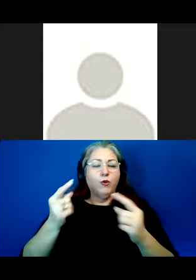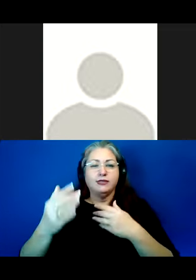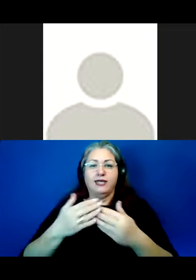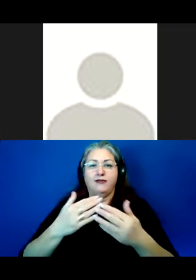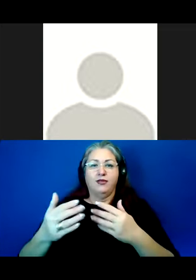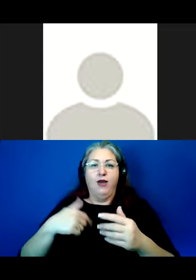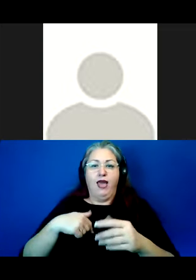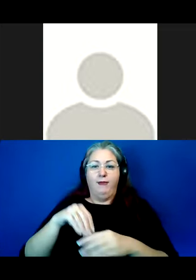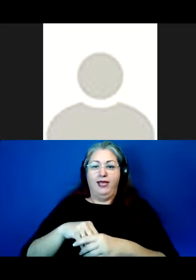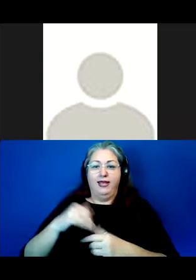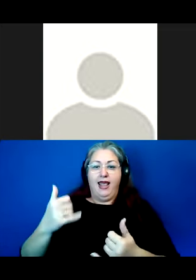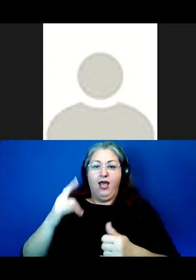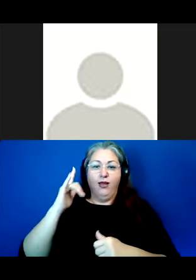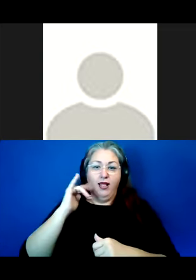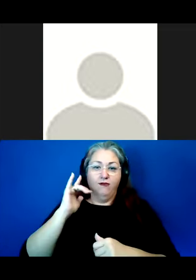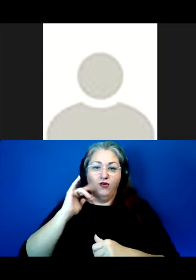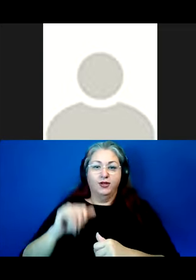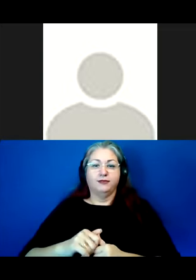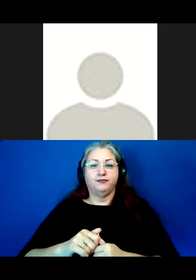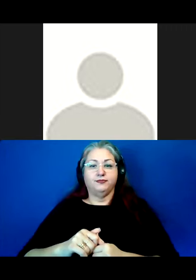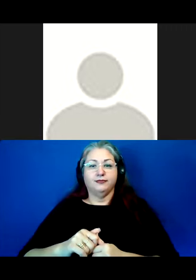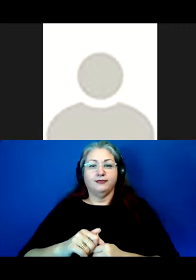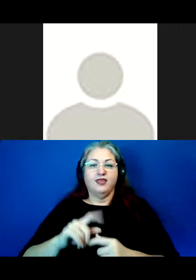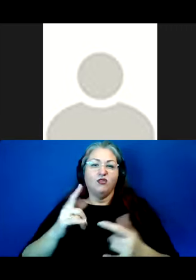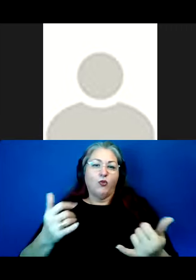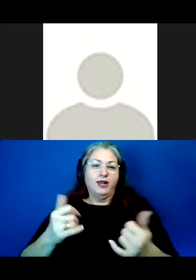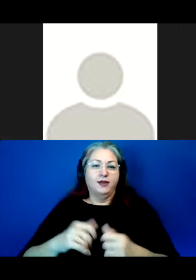I'm coming from California at the moment.